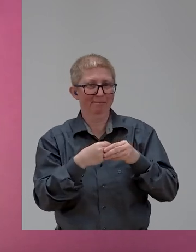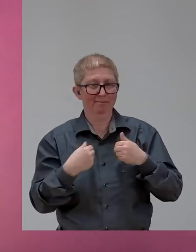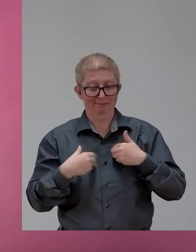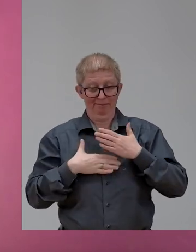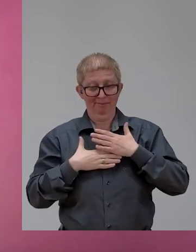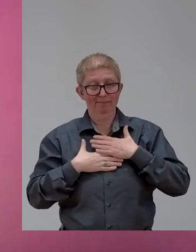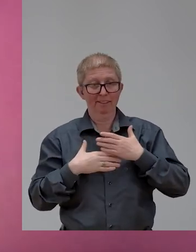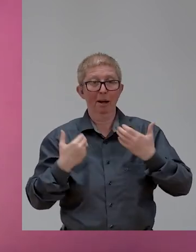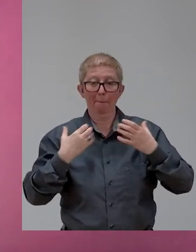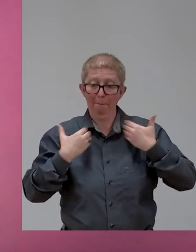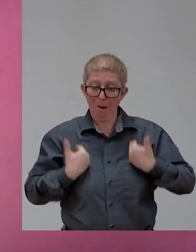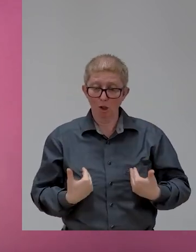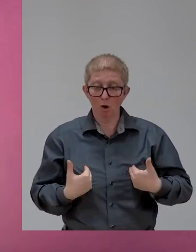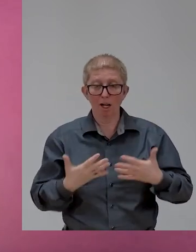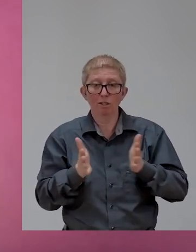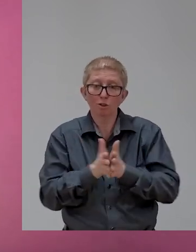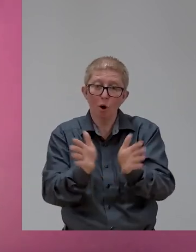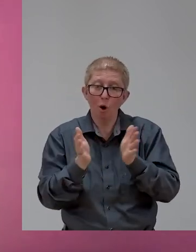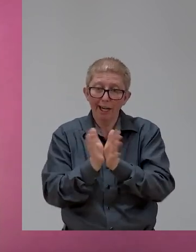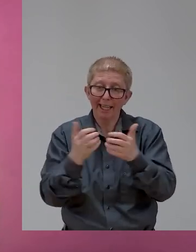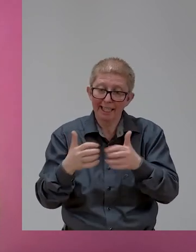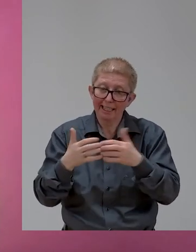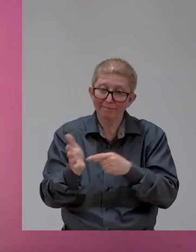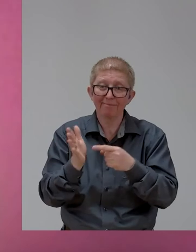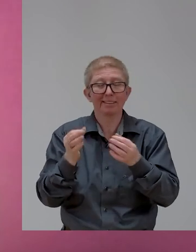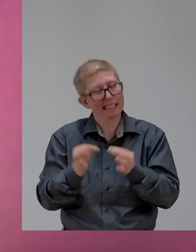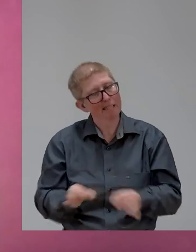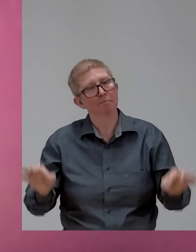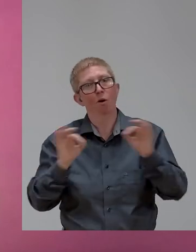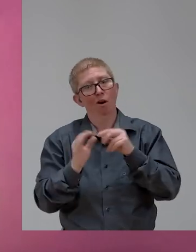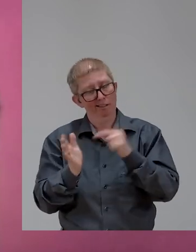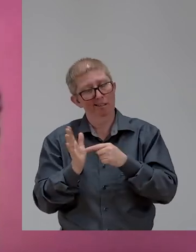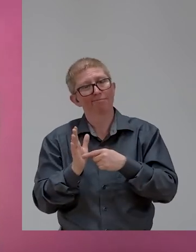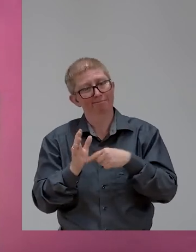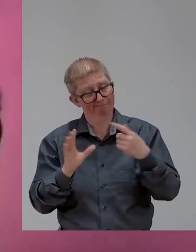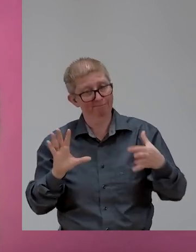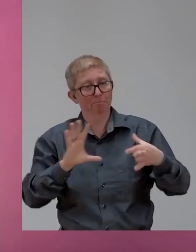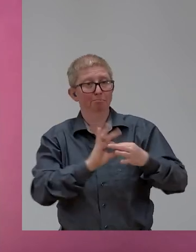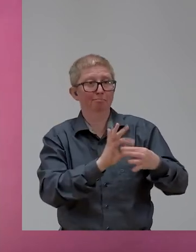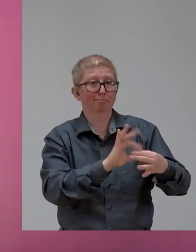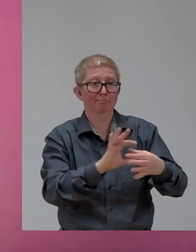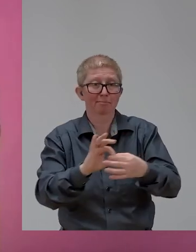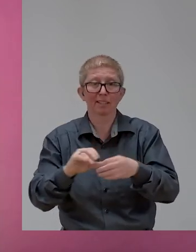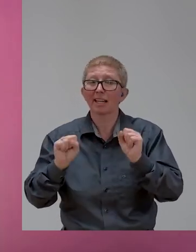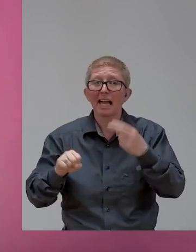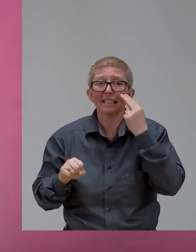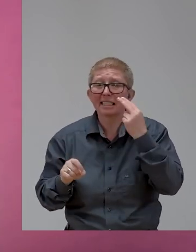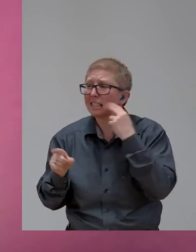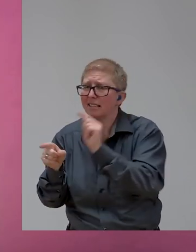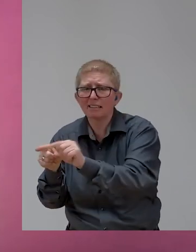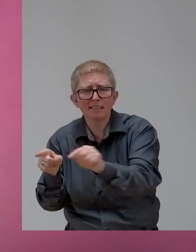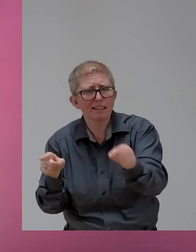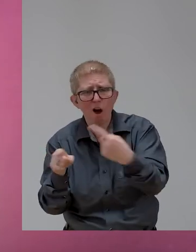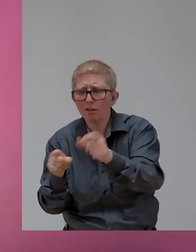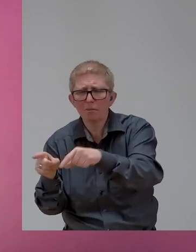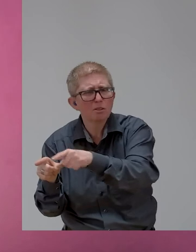So just seeing what other people have been doing and doing it yourself. So you don't need big, big budgets to start. You need